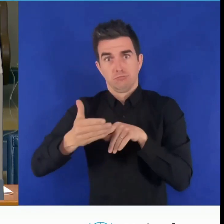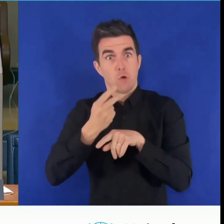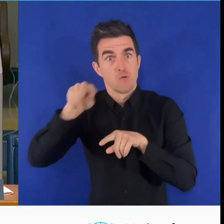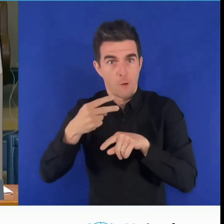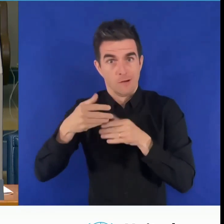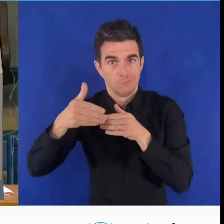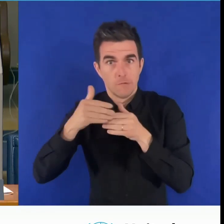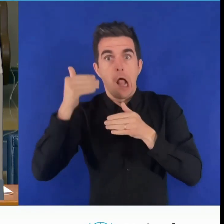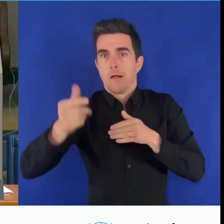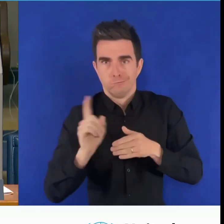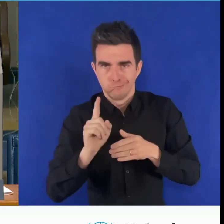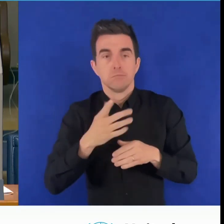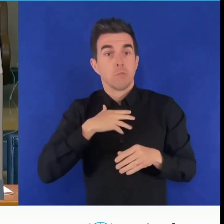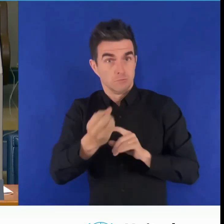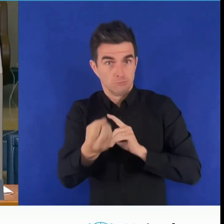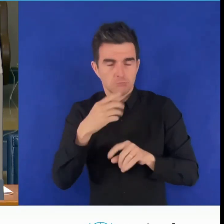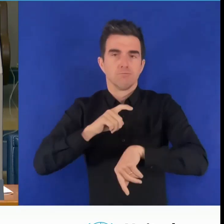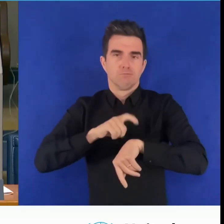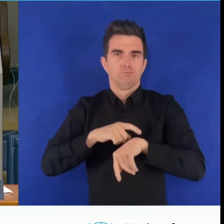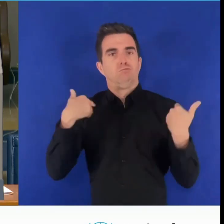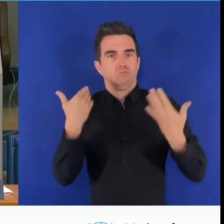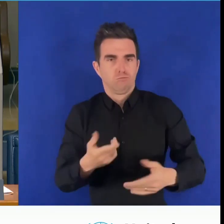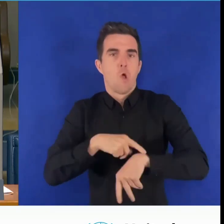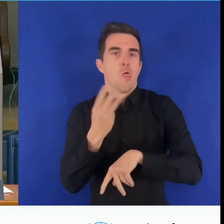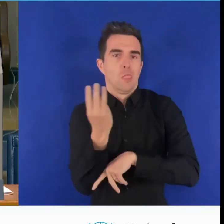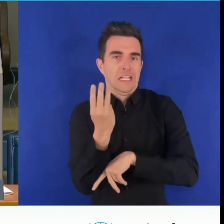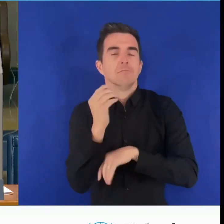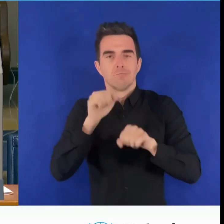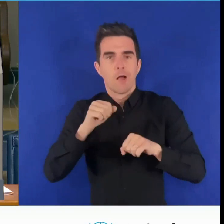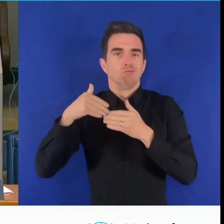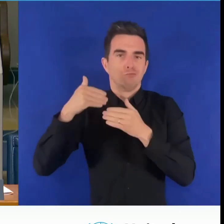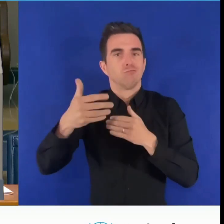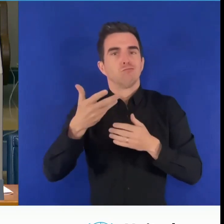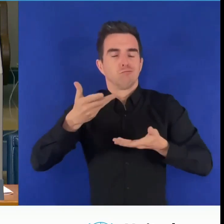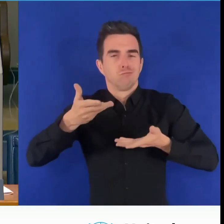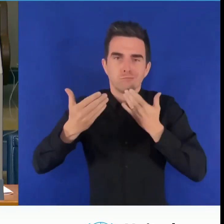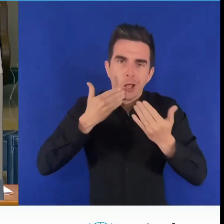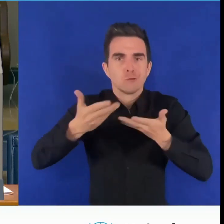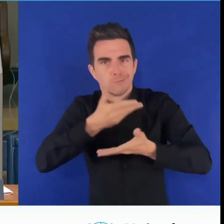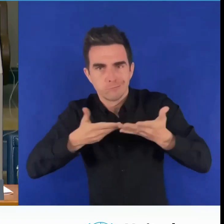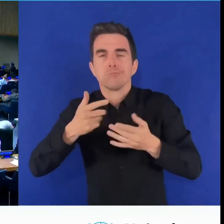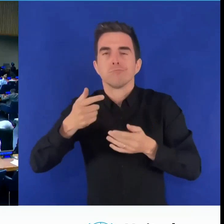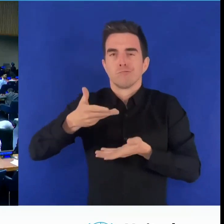With this, roundtable one is now formally concluded and I declare the meeting closed. I wish you all a good afternoon.